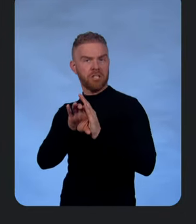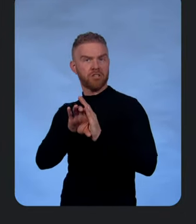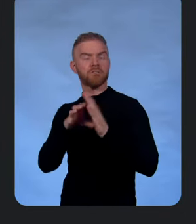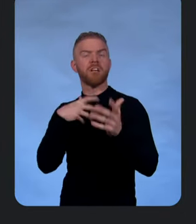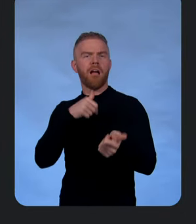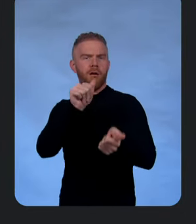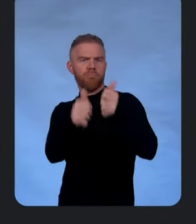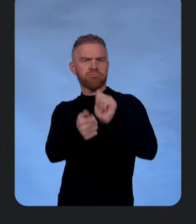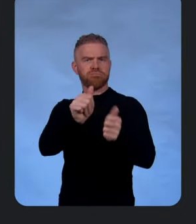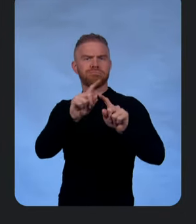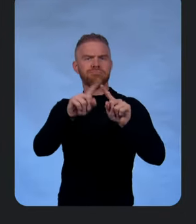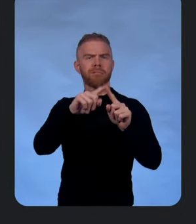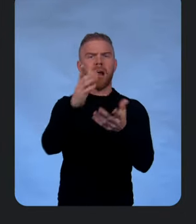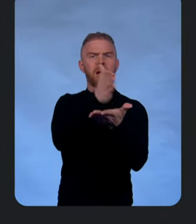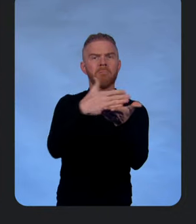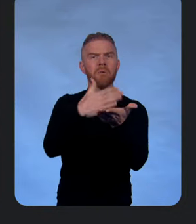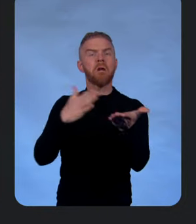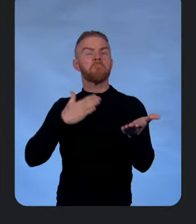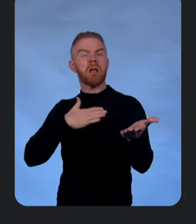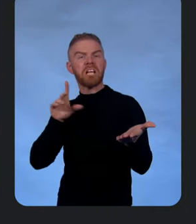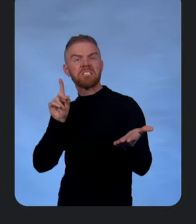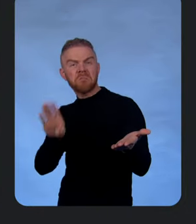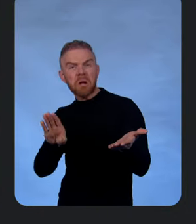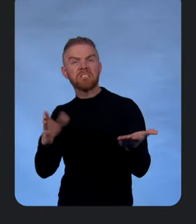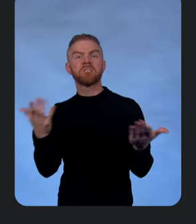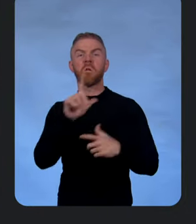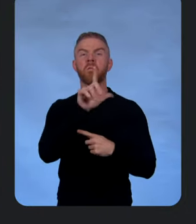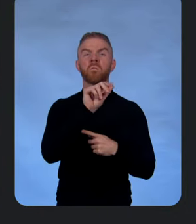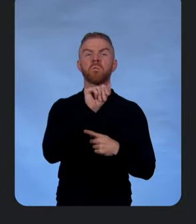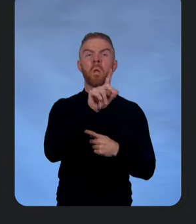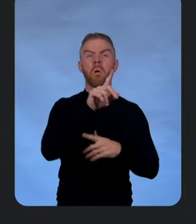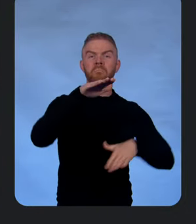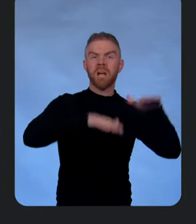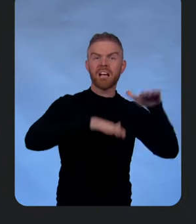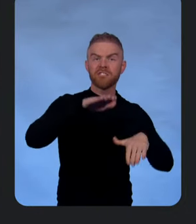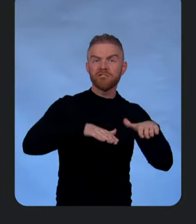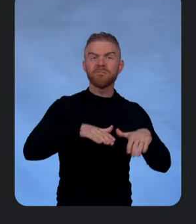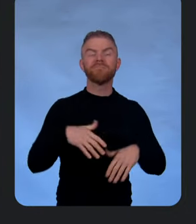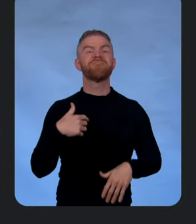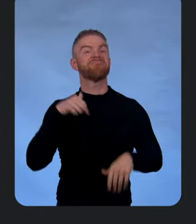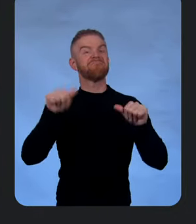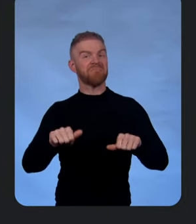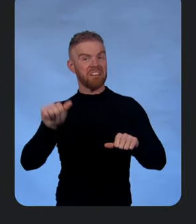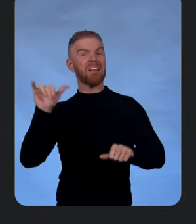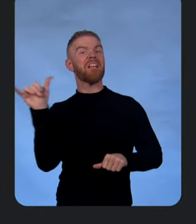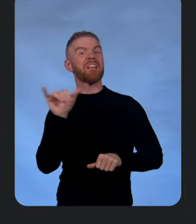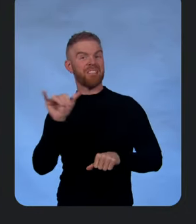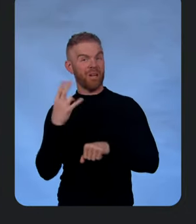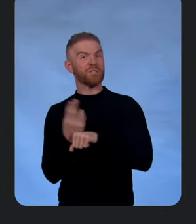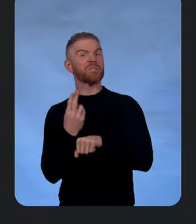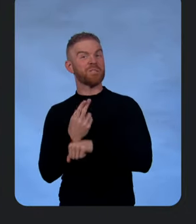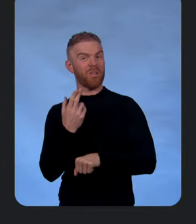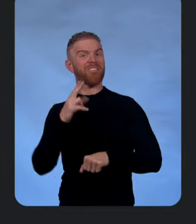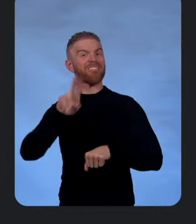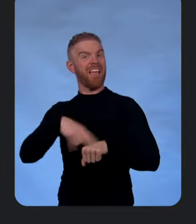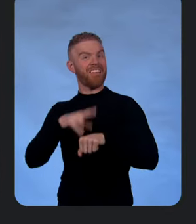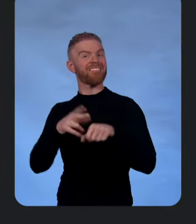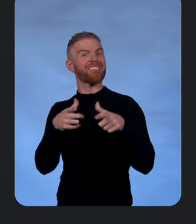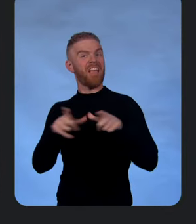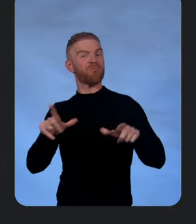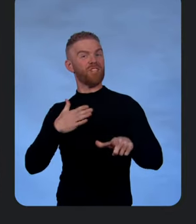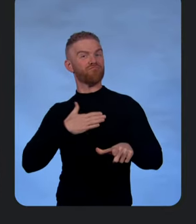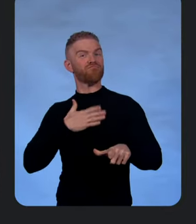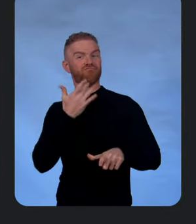other components like my database and even load balancer. Nice. I can also use natural language to modify the